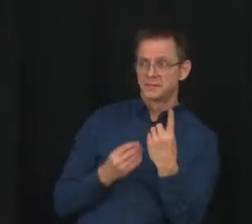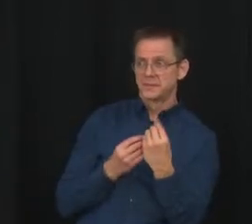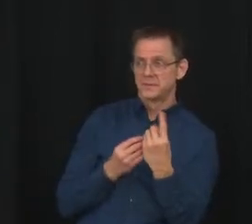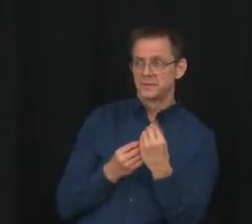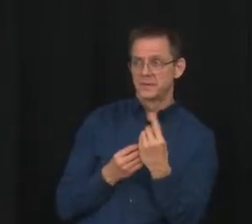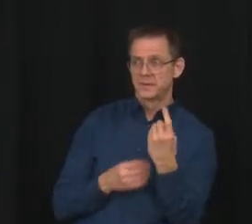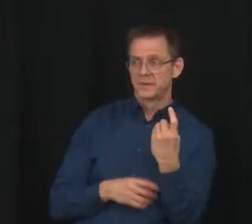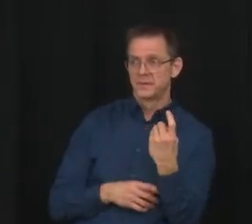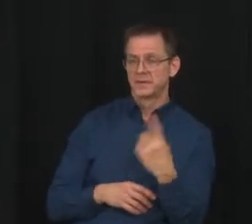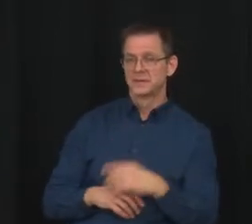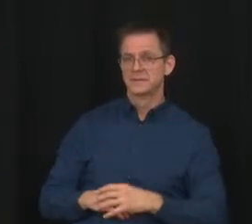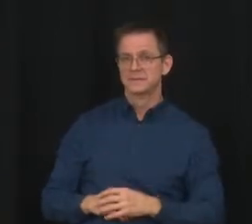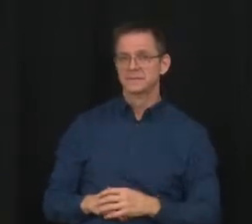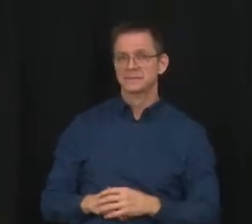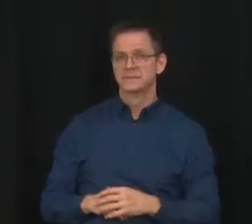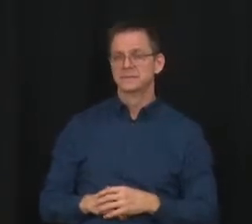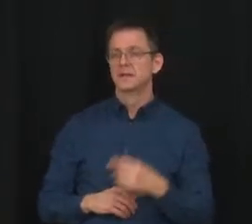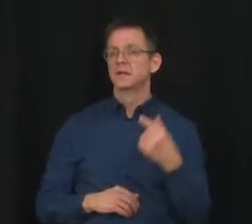Sarah Comedina, Global News.